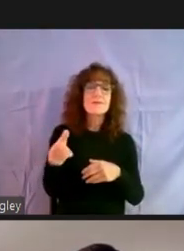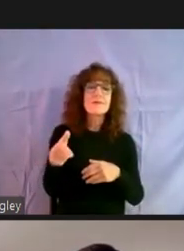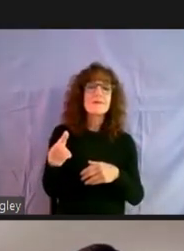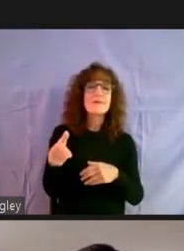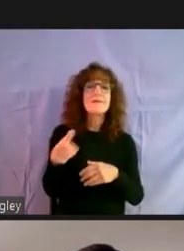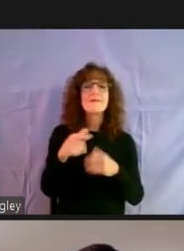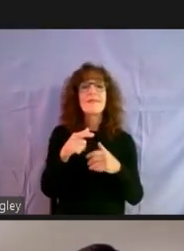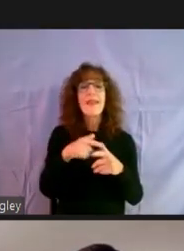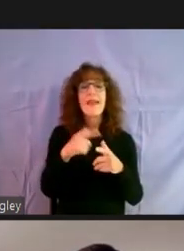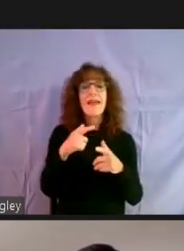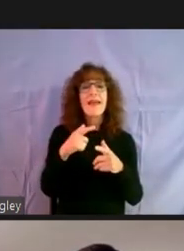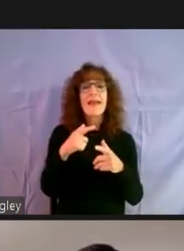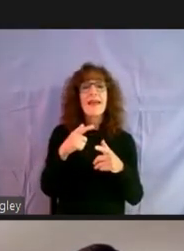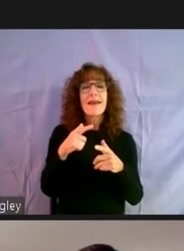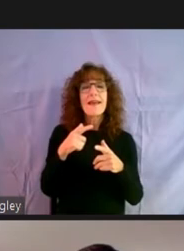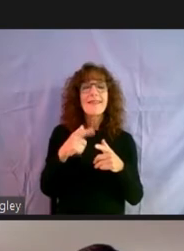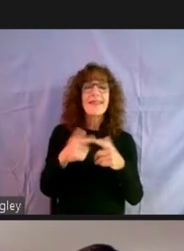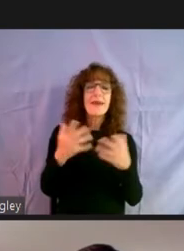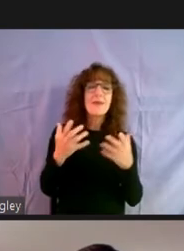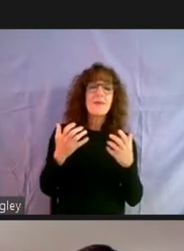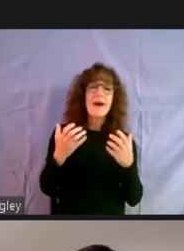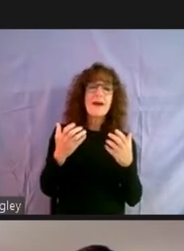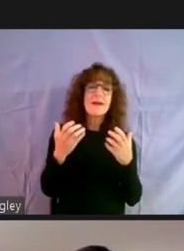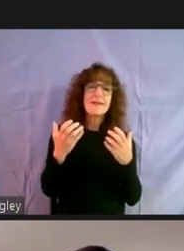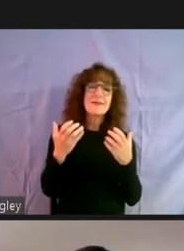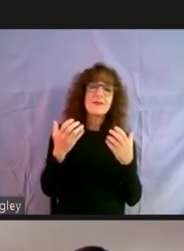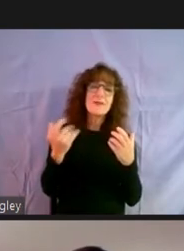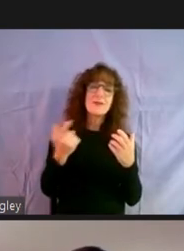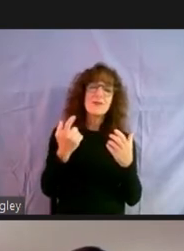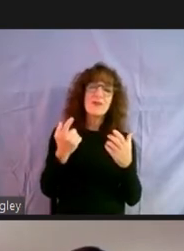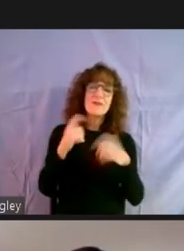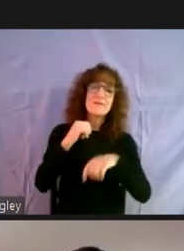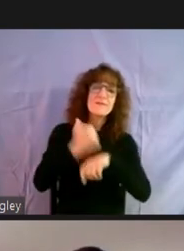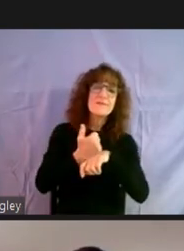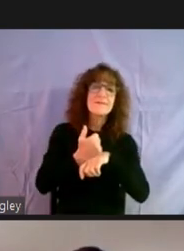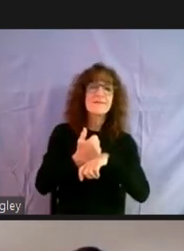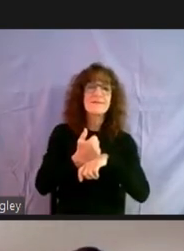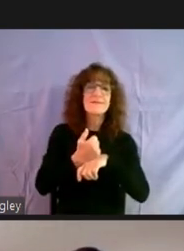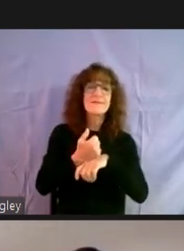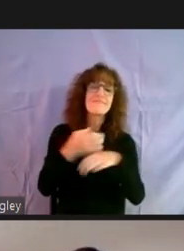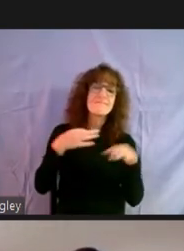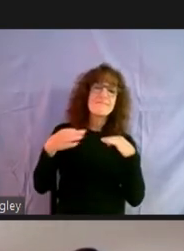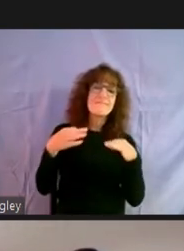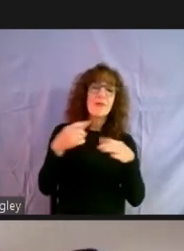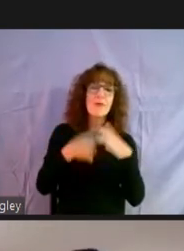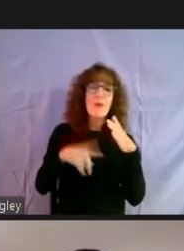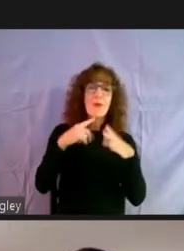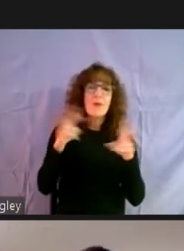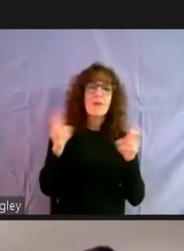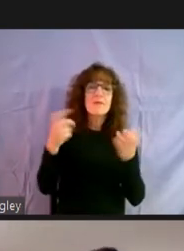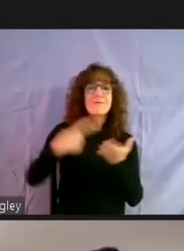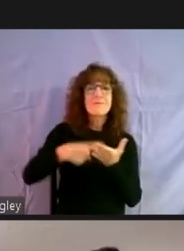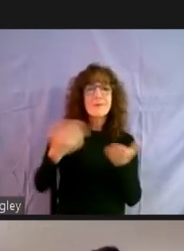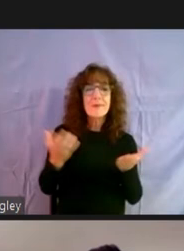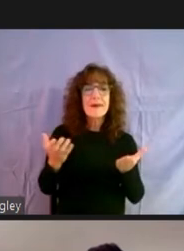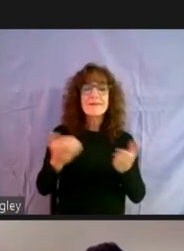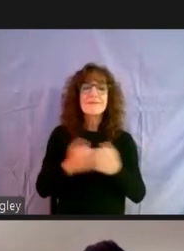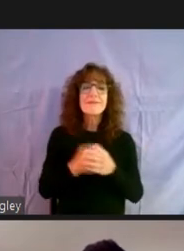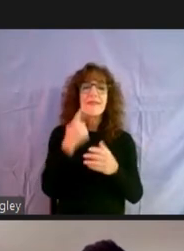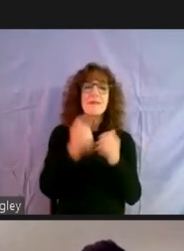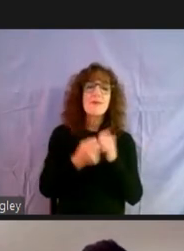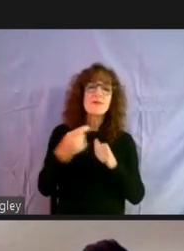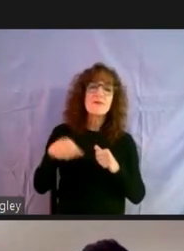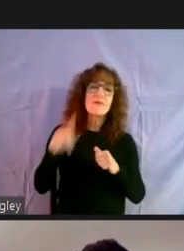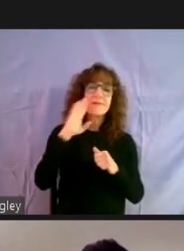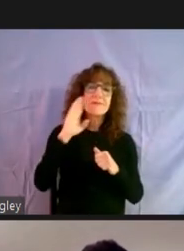but I want to just lay the groundwork for the issue that we're confronting tonight. I think most of you